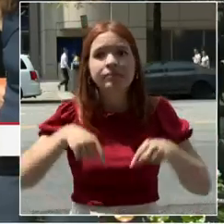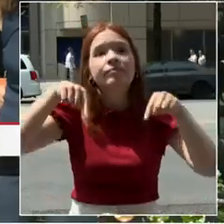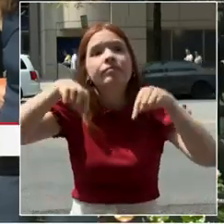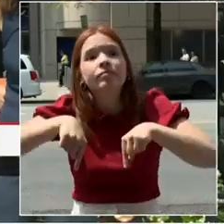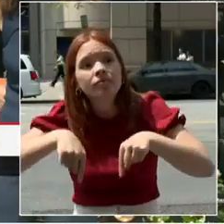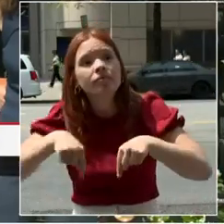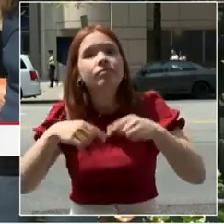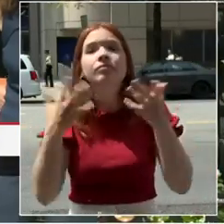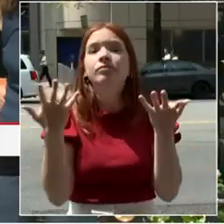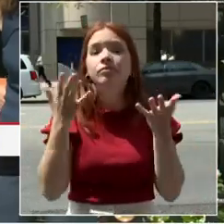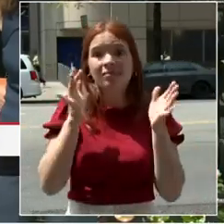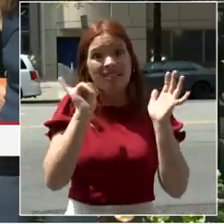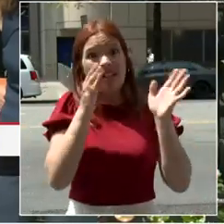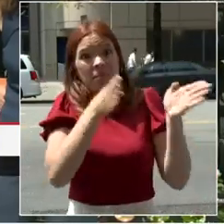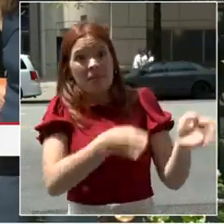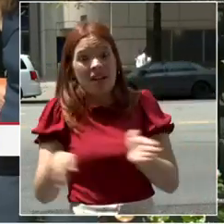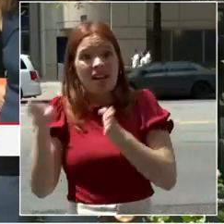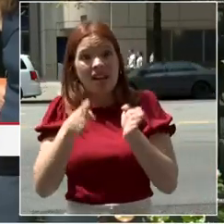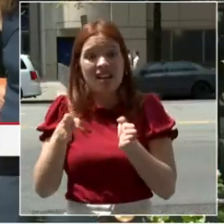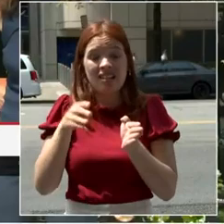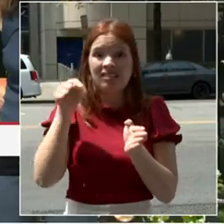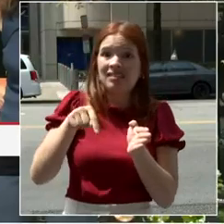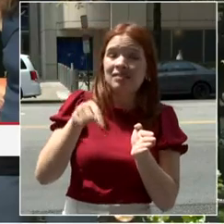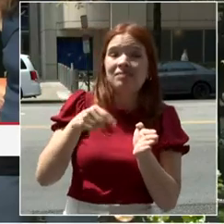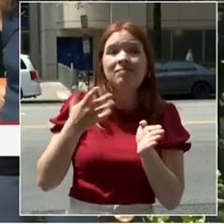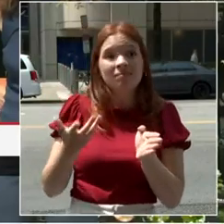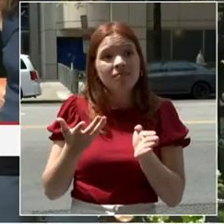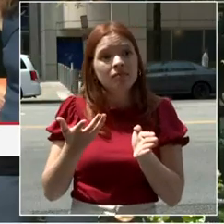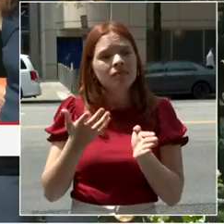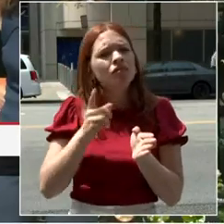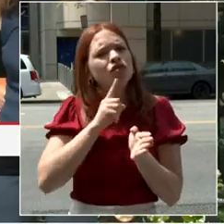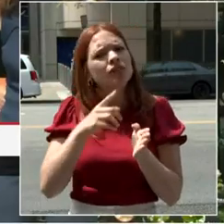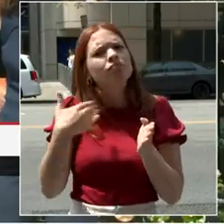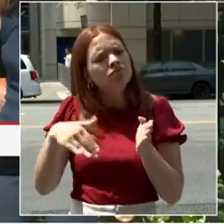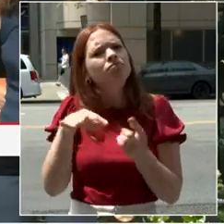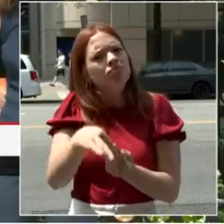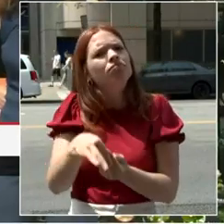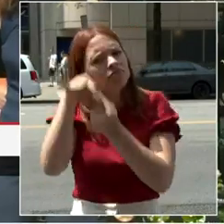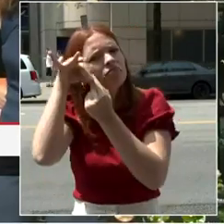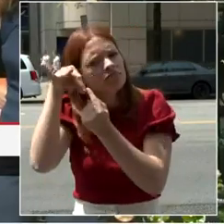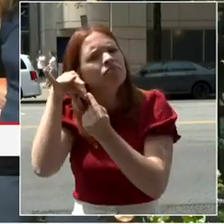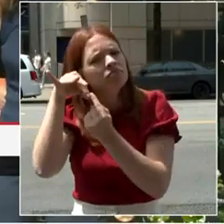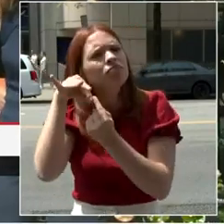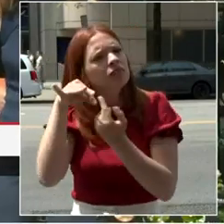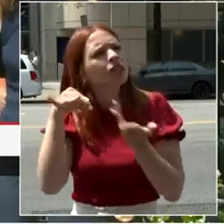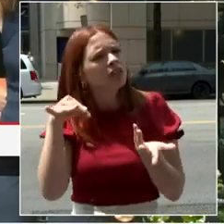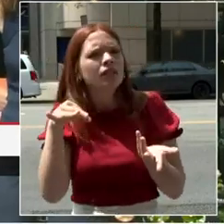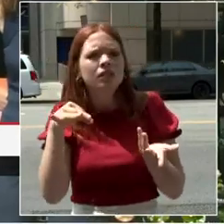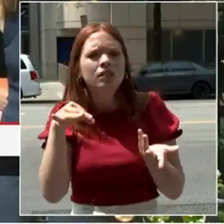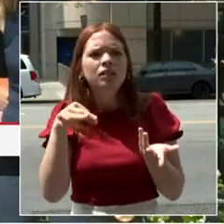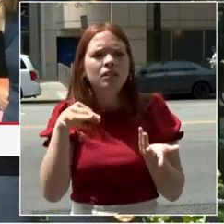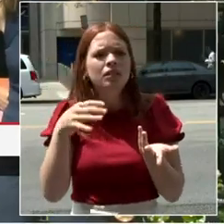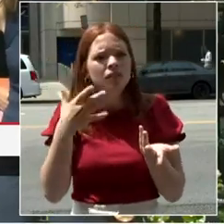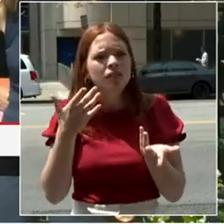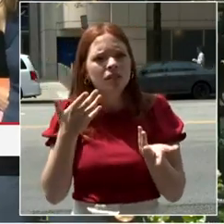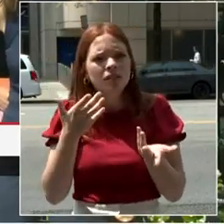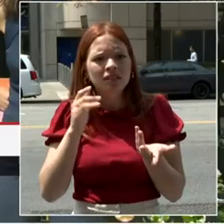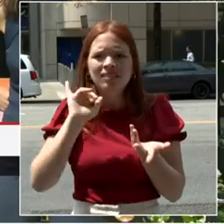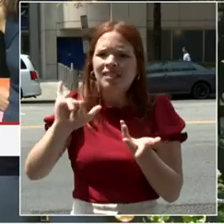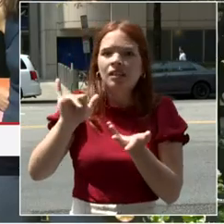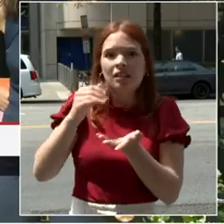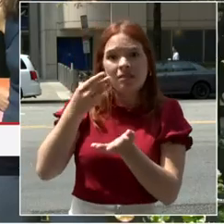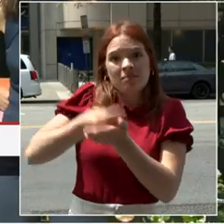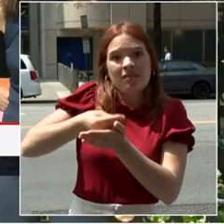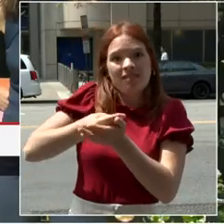to ensure that D.C. Central Business District continues to be the economic and fiscal engine of this city. The city, the capital